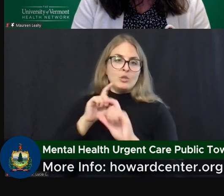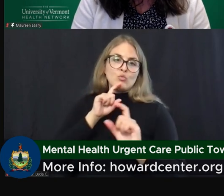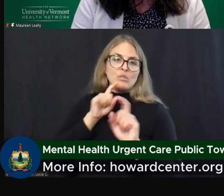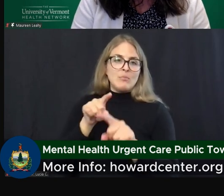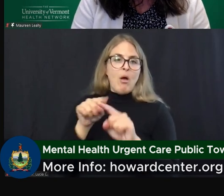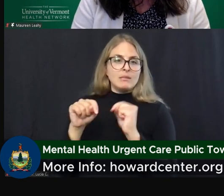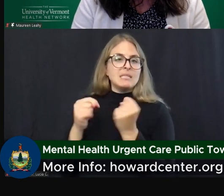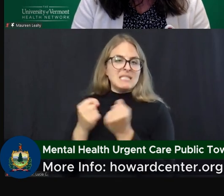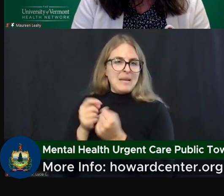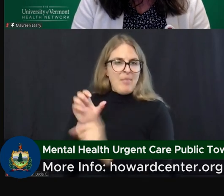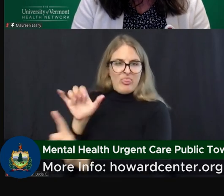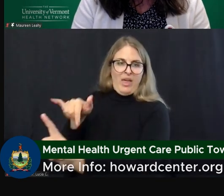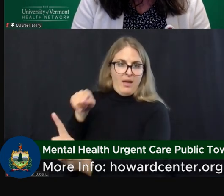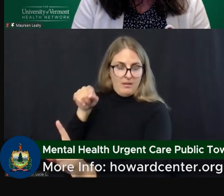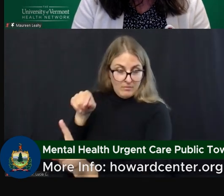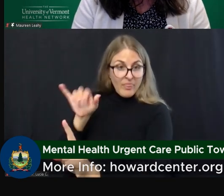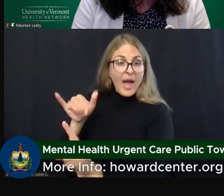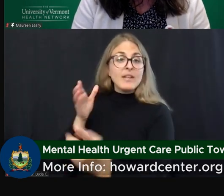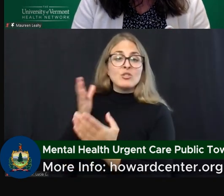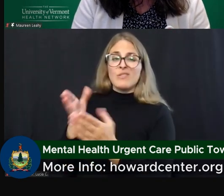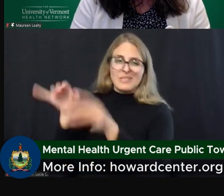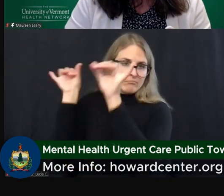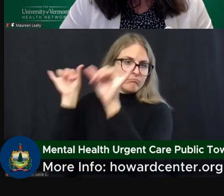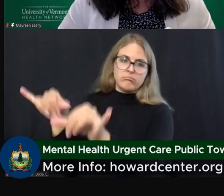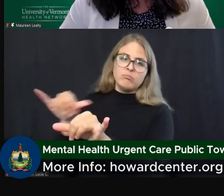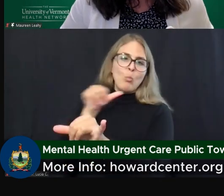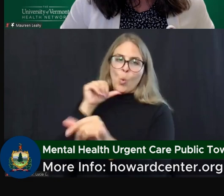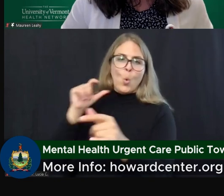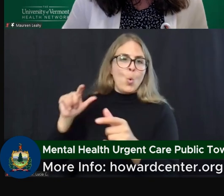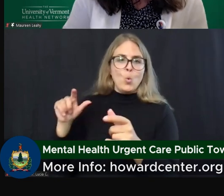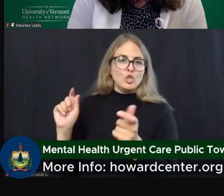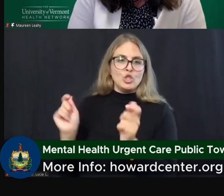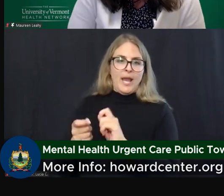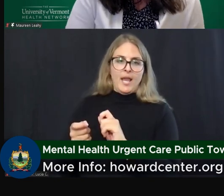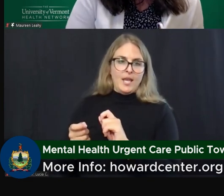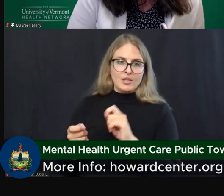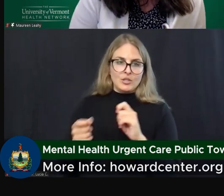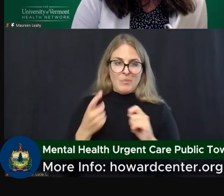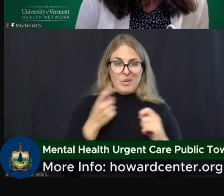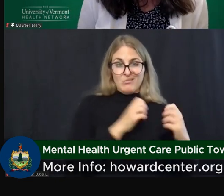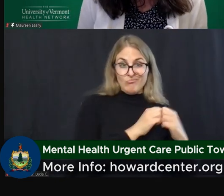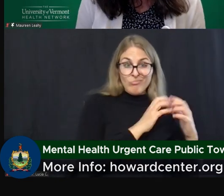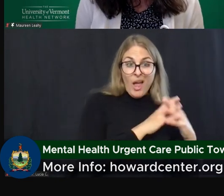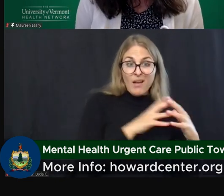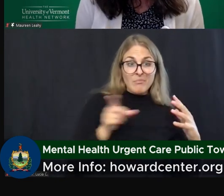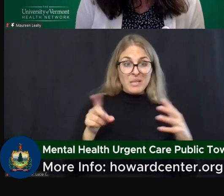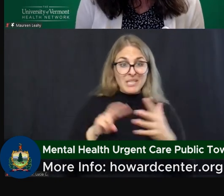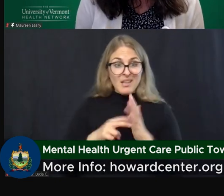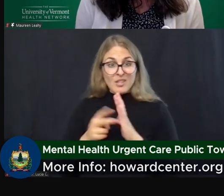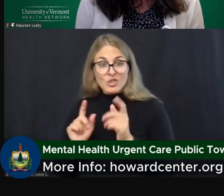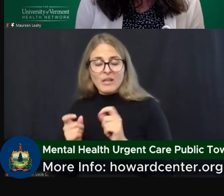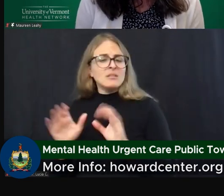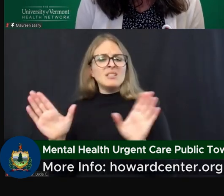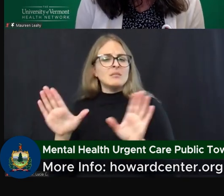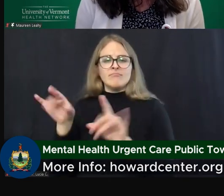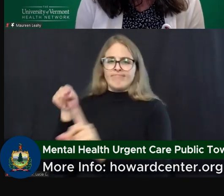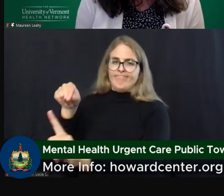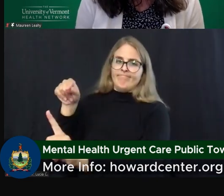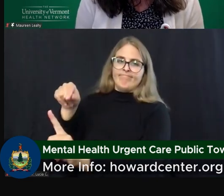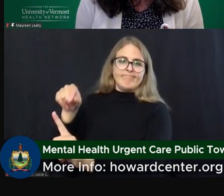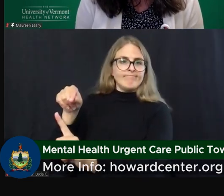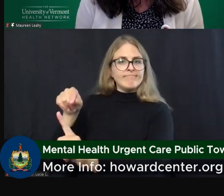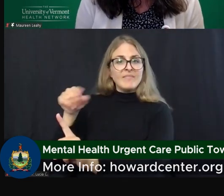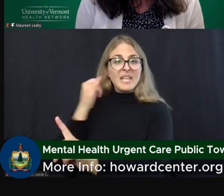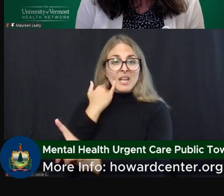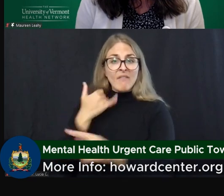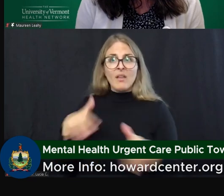team, and that service is not changing because of mental health urgent care. So first call has its name for a reason. If someone's not